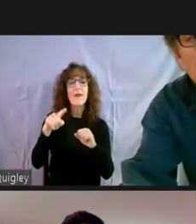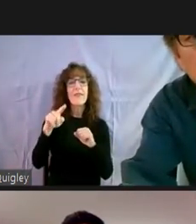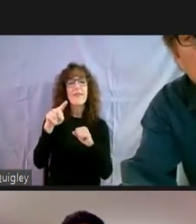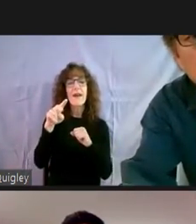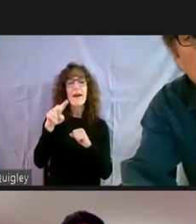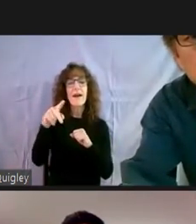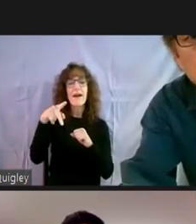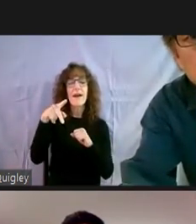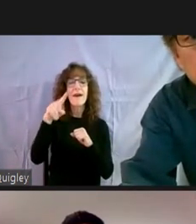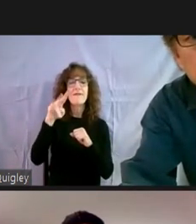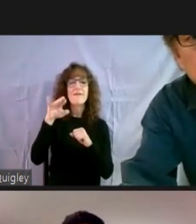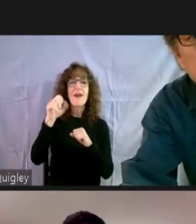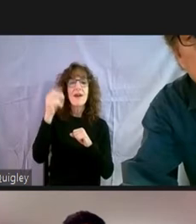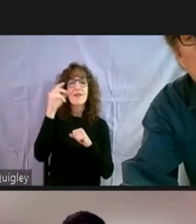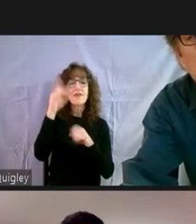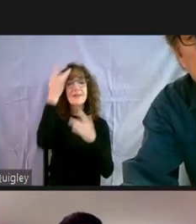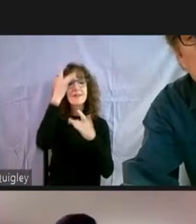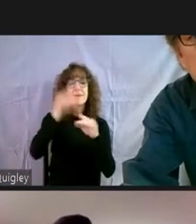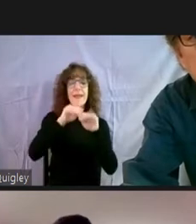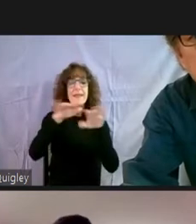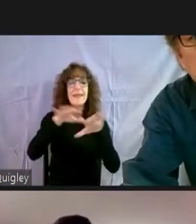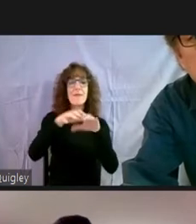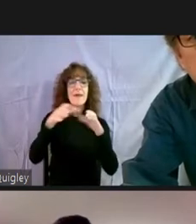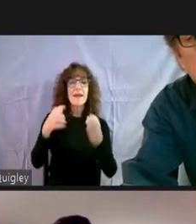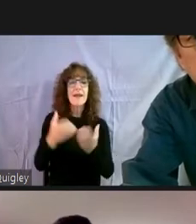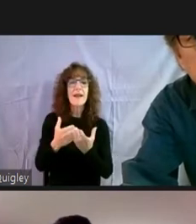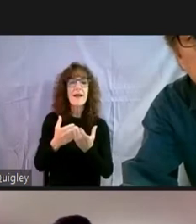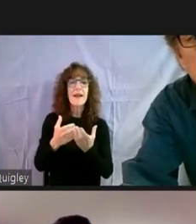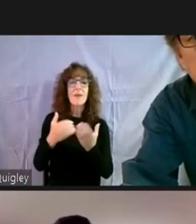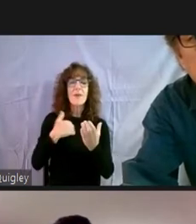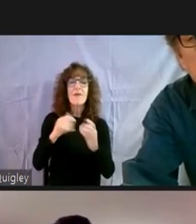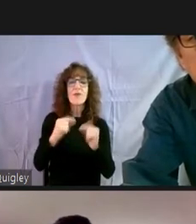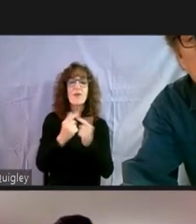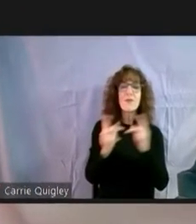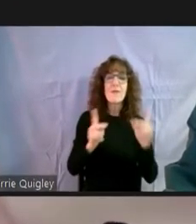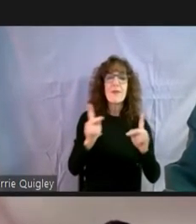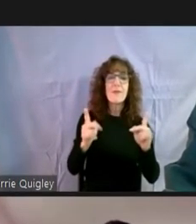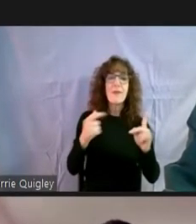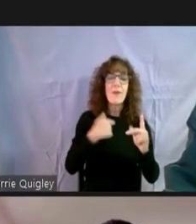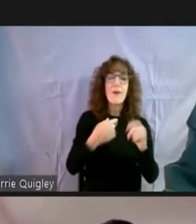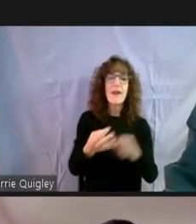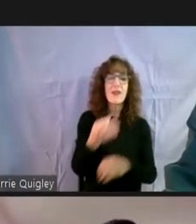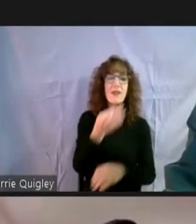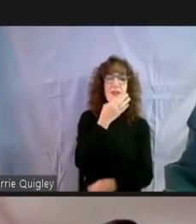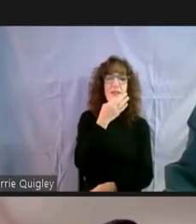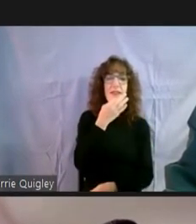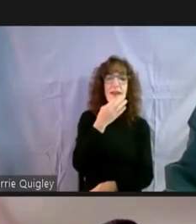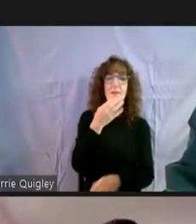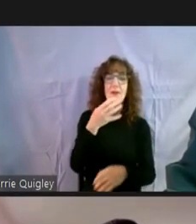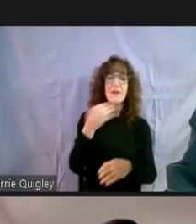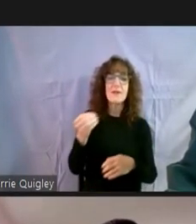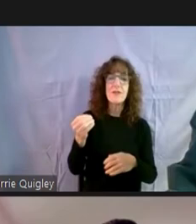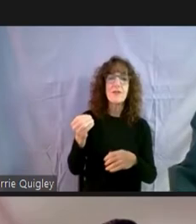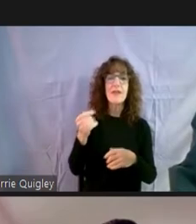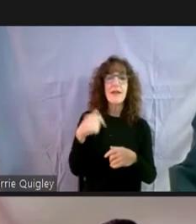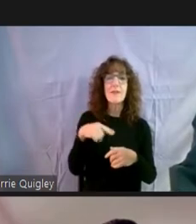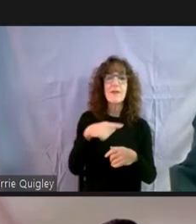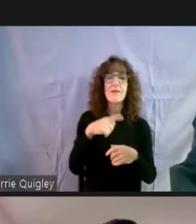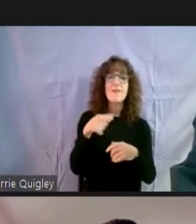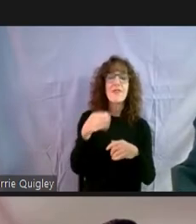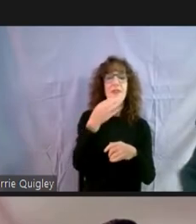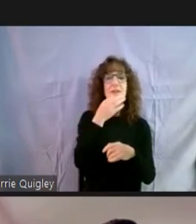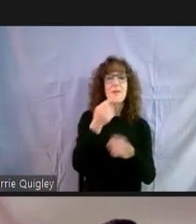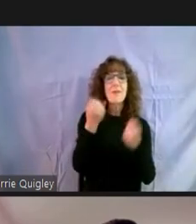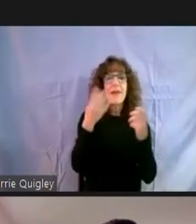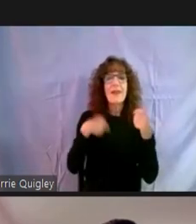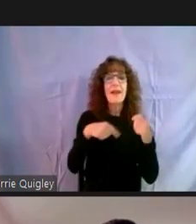And I've got a group of people here who are a bunch of experts. It's a really bang-up panel that we've got, and there are a lot